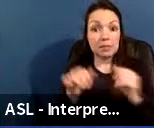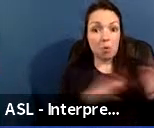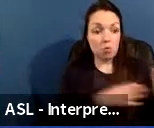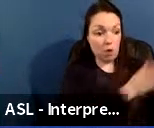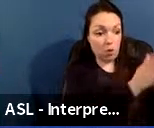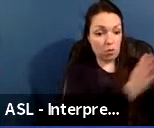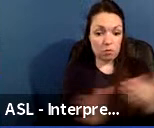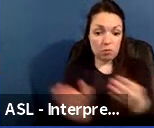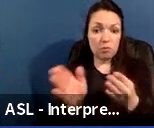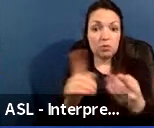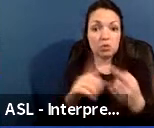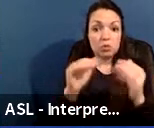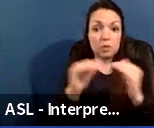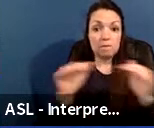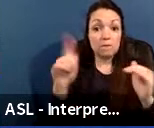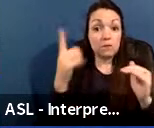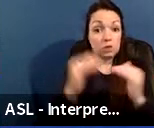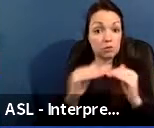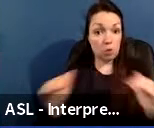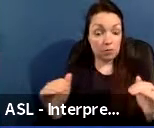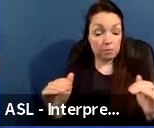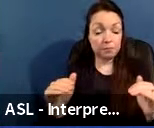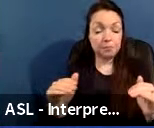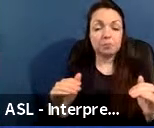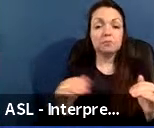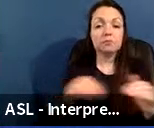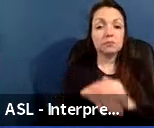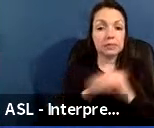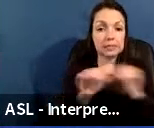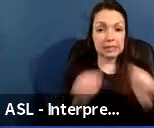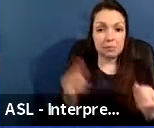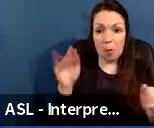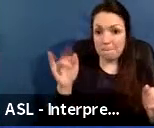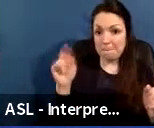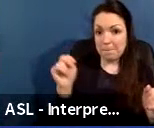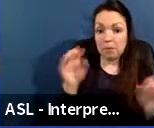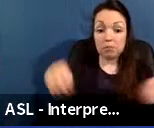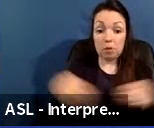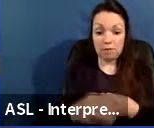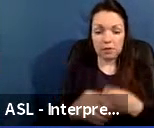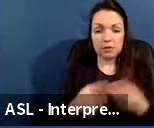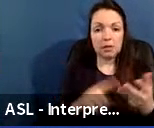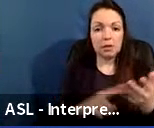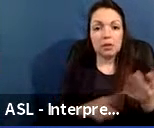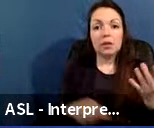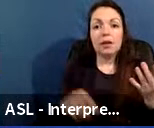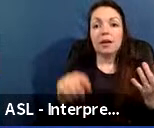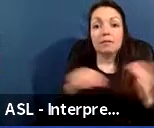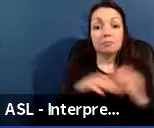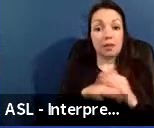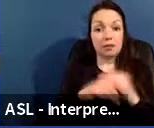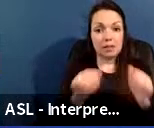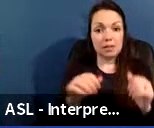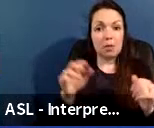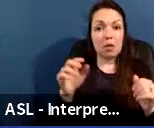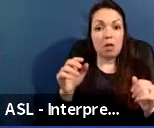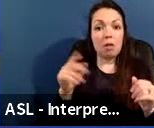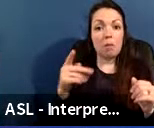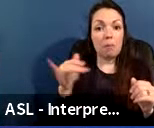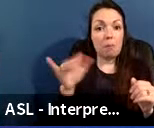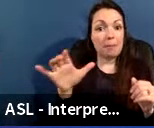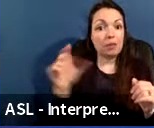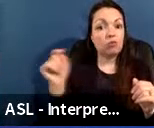to the first floor, an accessible main office, and an accessible public restroom, which would include a male